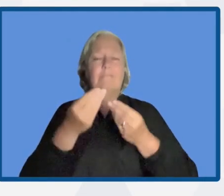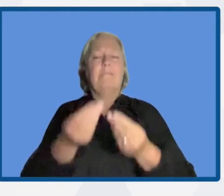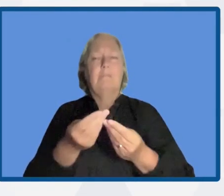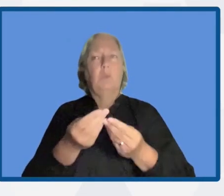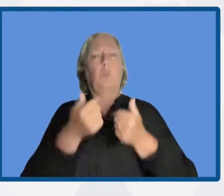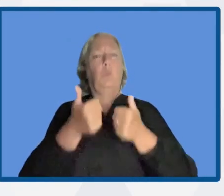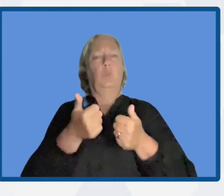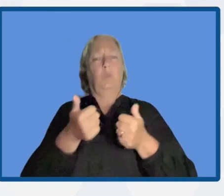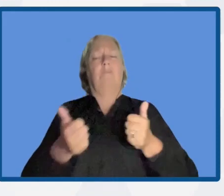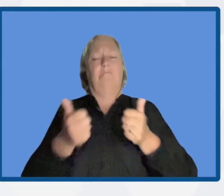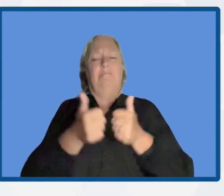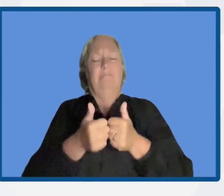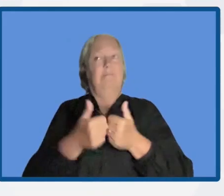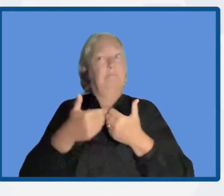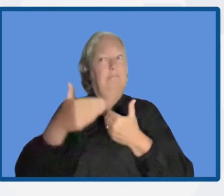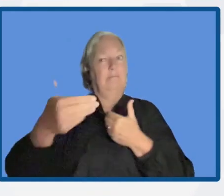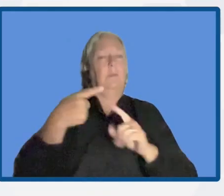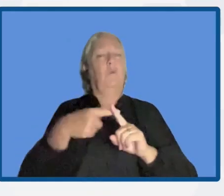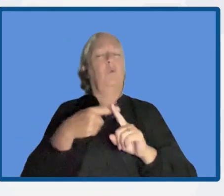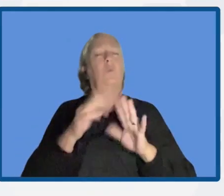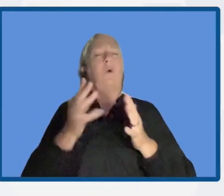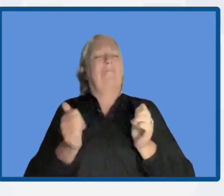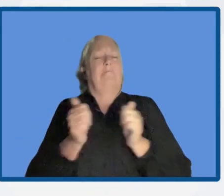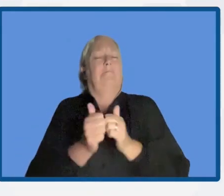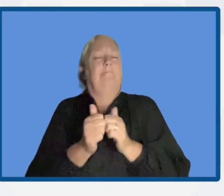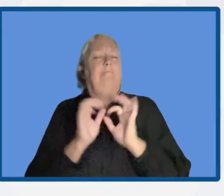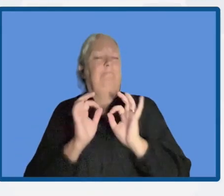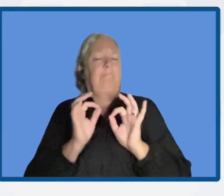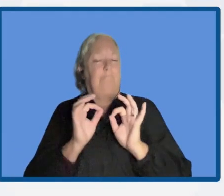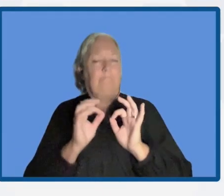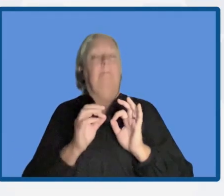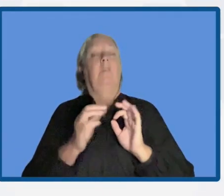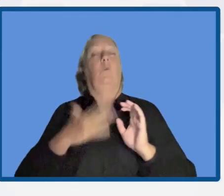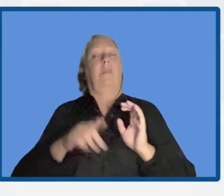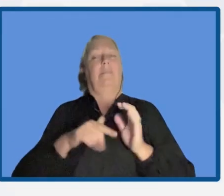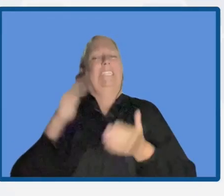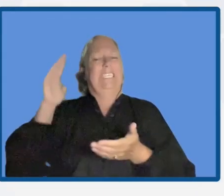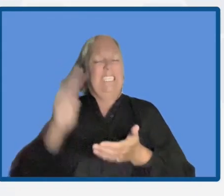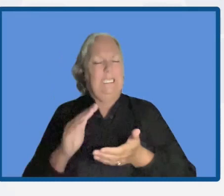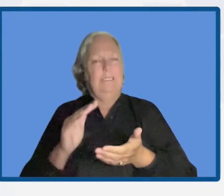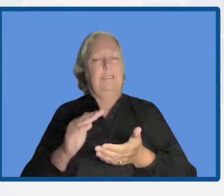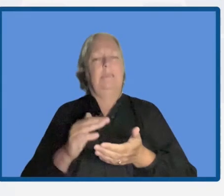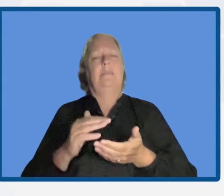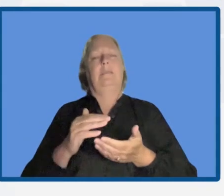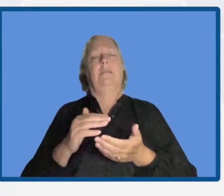term. Some of those co-benefits, for example, have to do with reducing the intensity of tides.